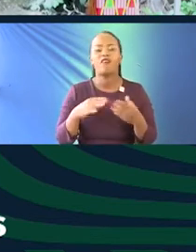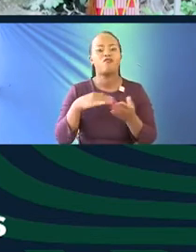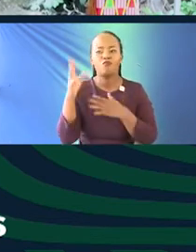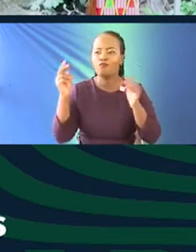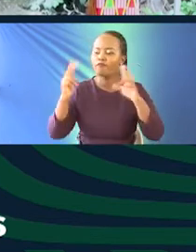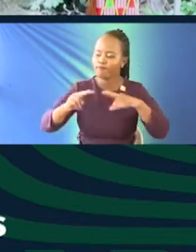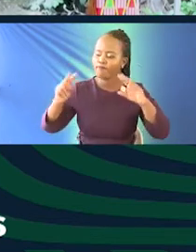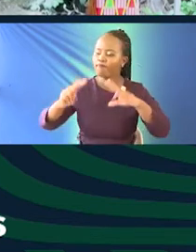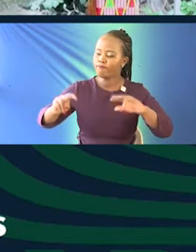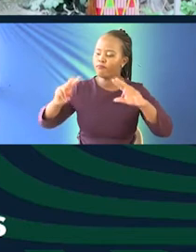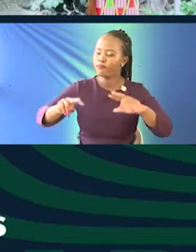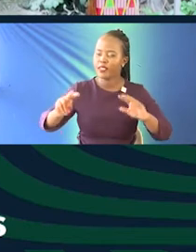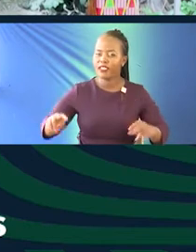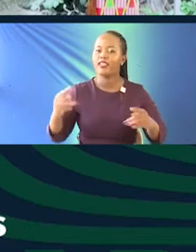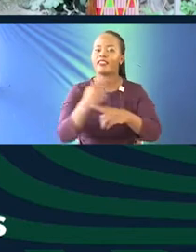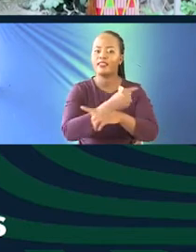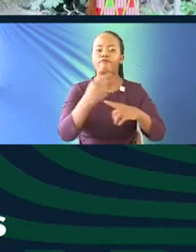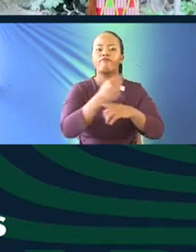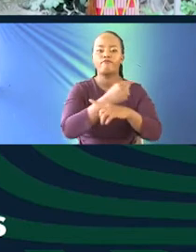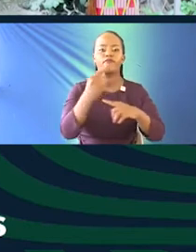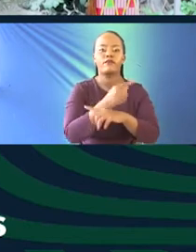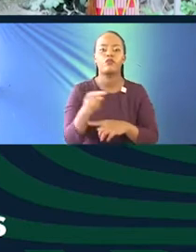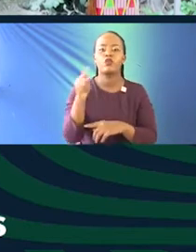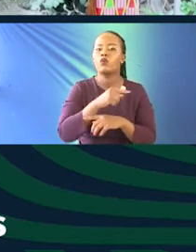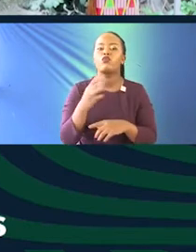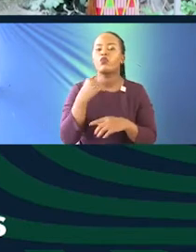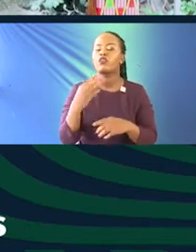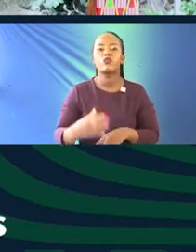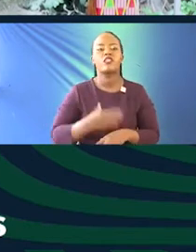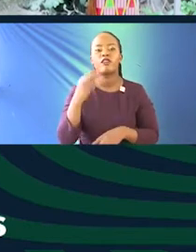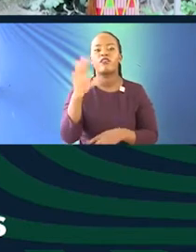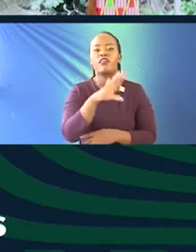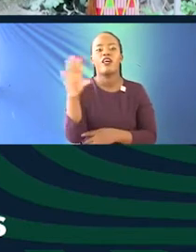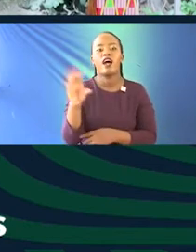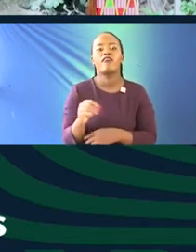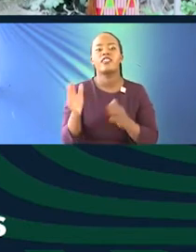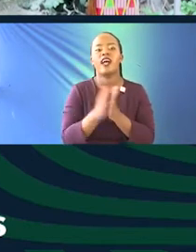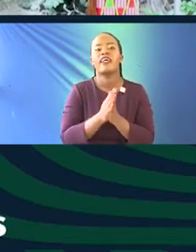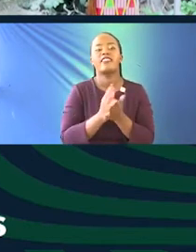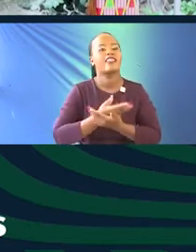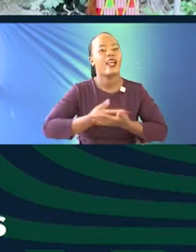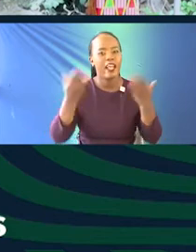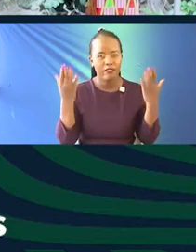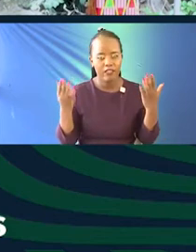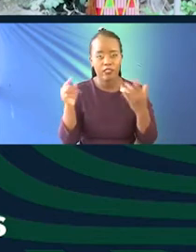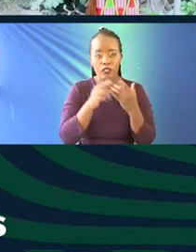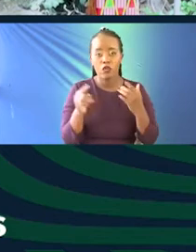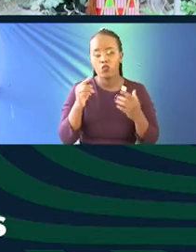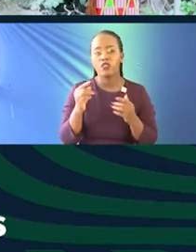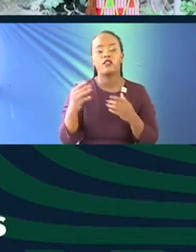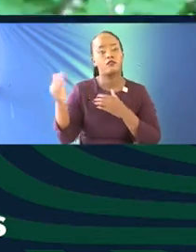research. We want to do more training. We want to go all over Kenya. We want to go all over Africa if I'm to be honest, right? I mean, we're heading to